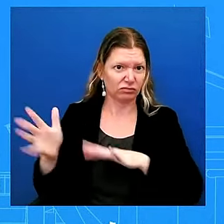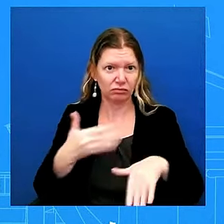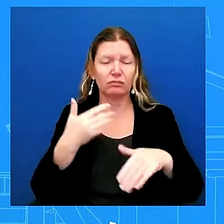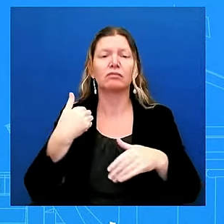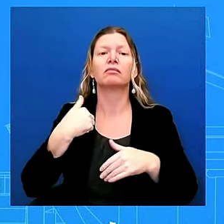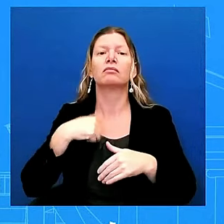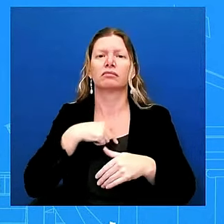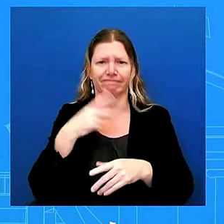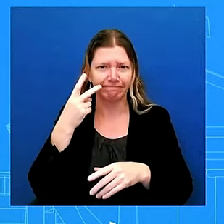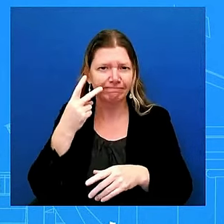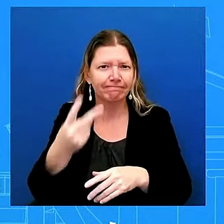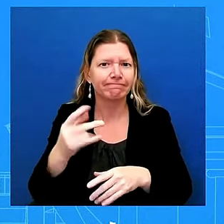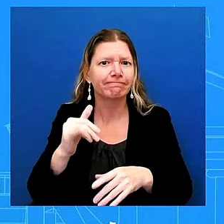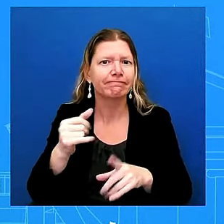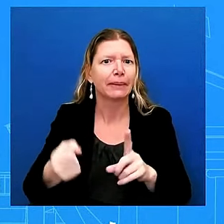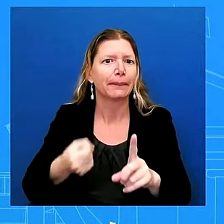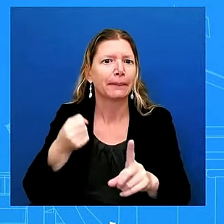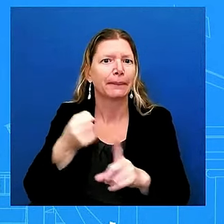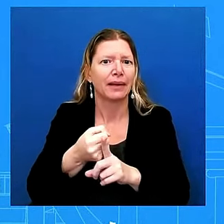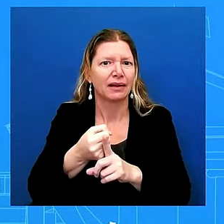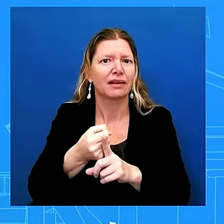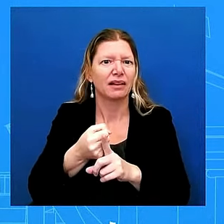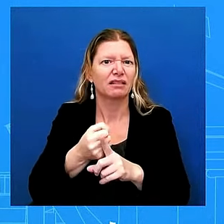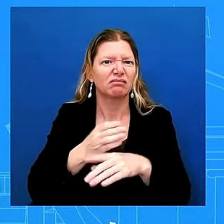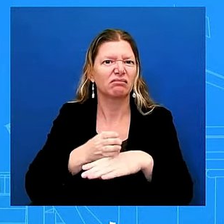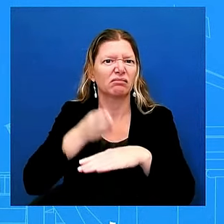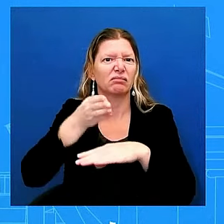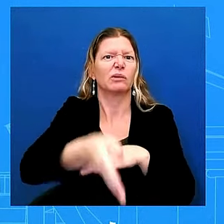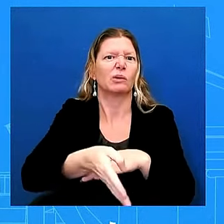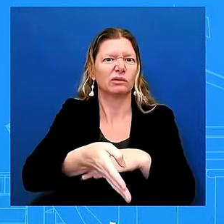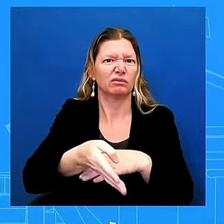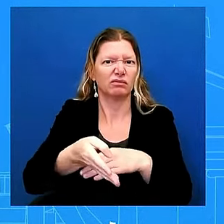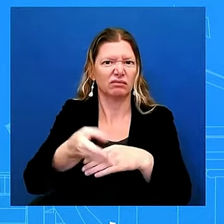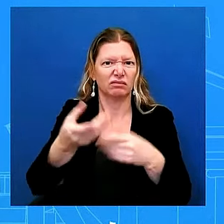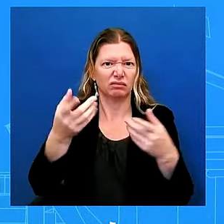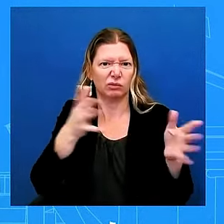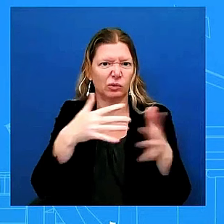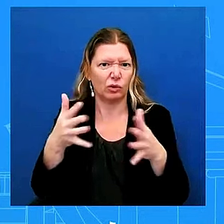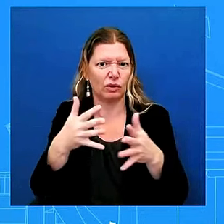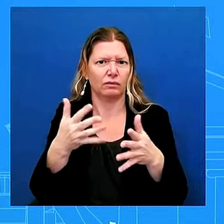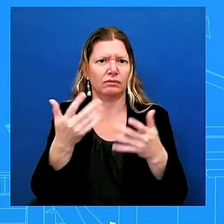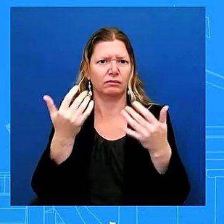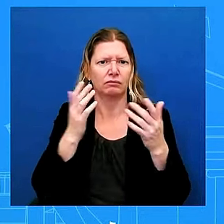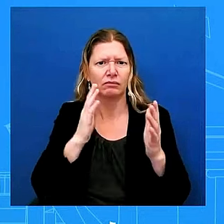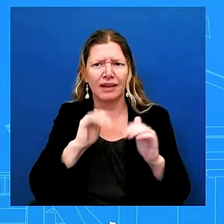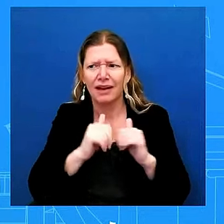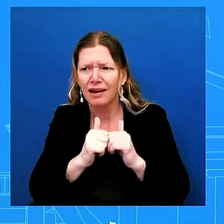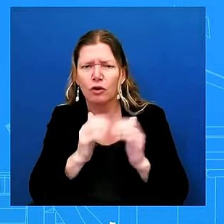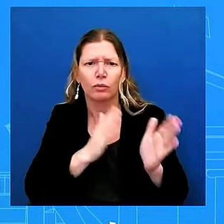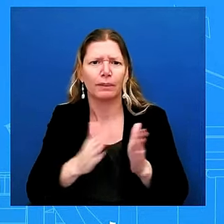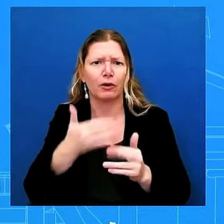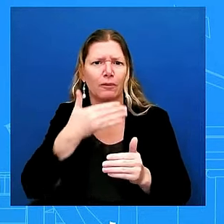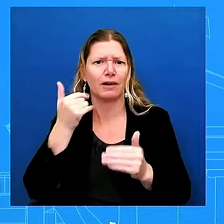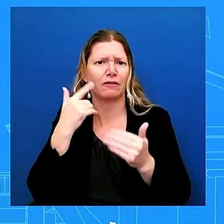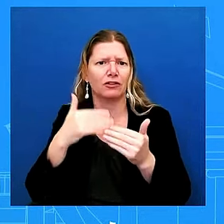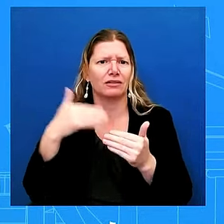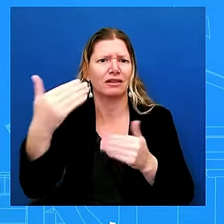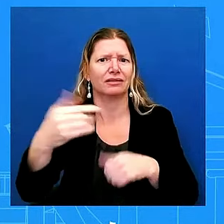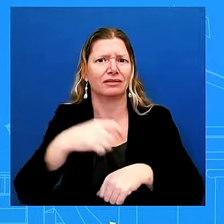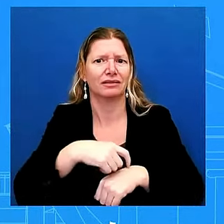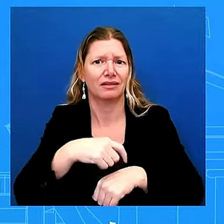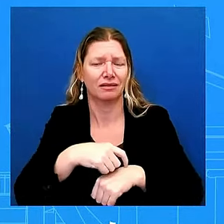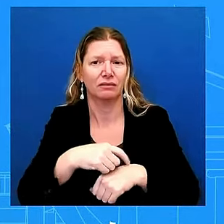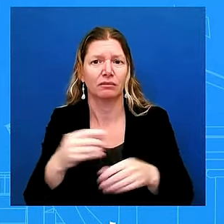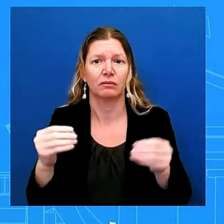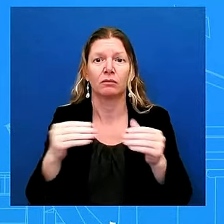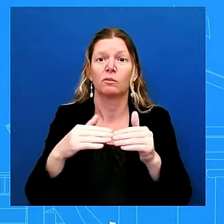to where it was needed the most as of today we have more than 3 500 federal response personnel deployed